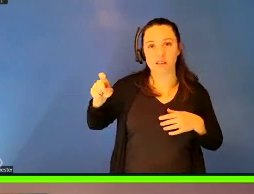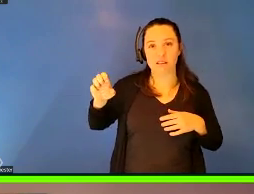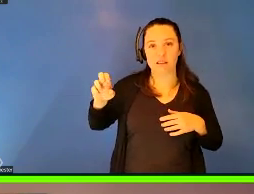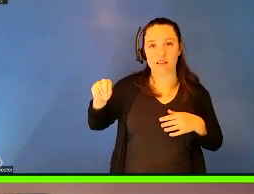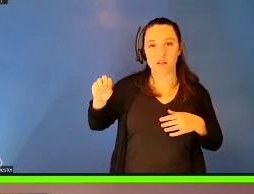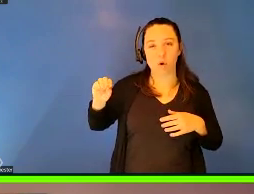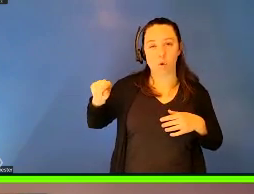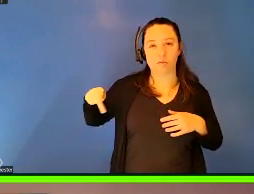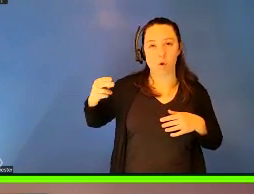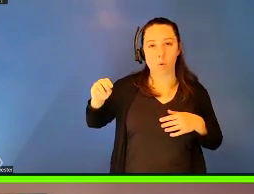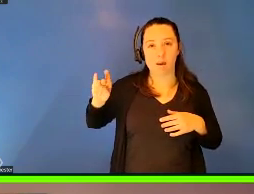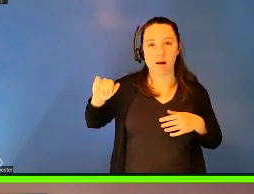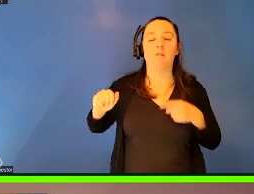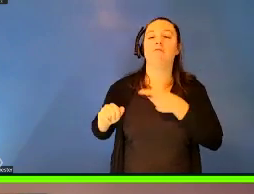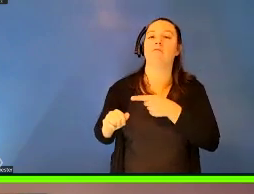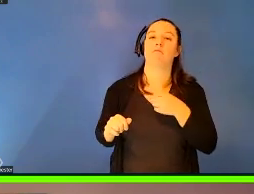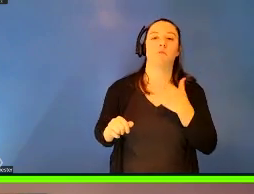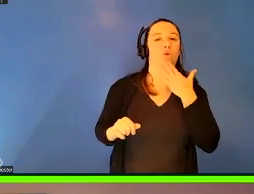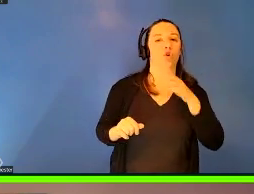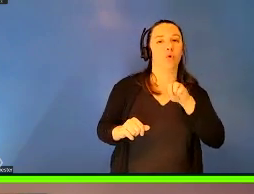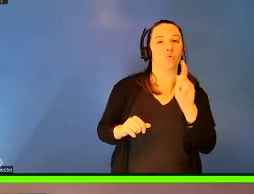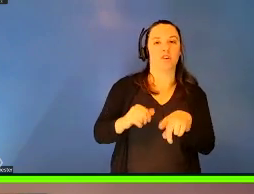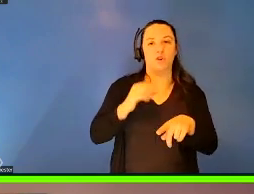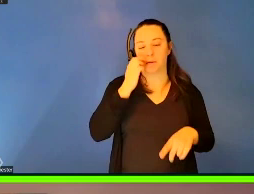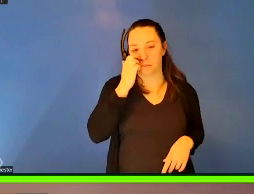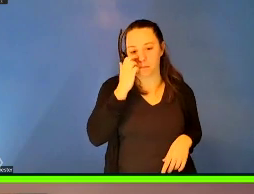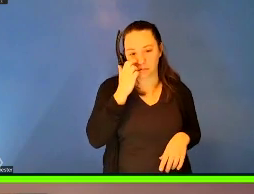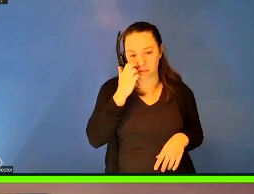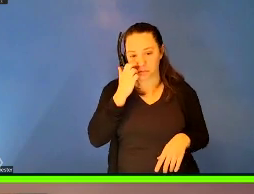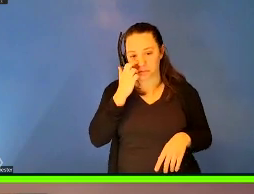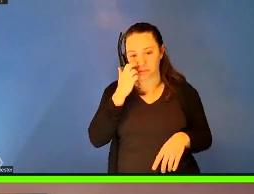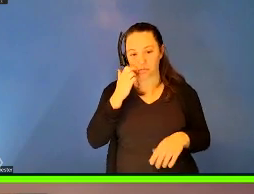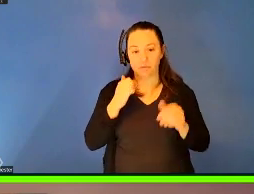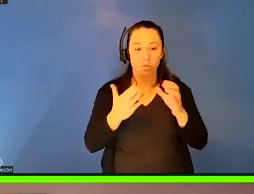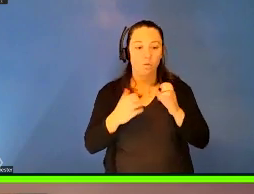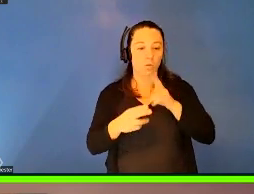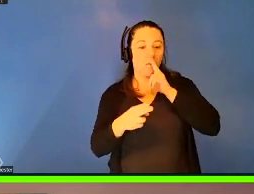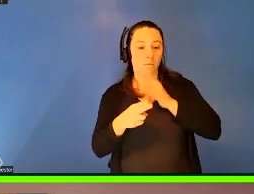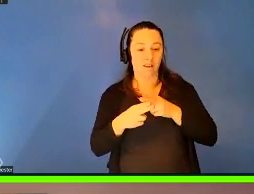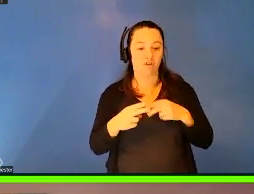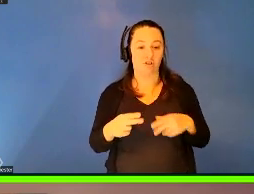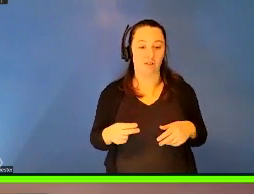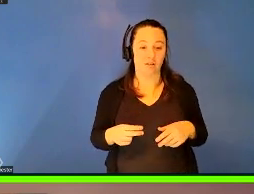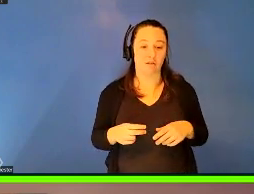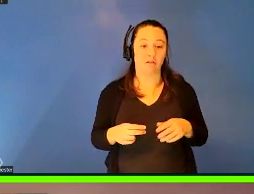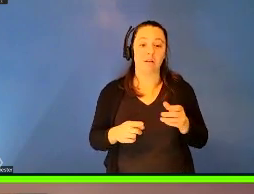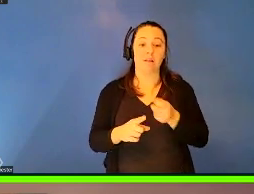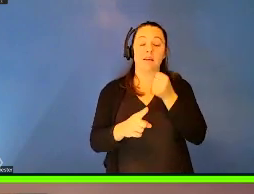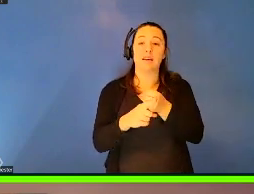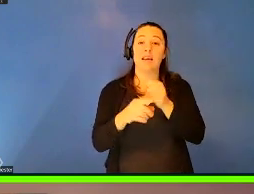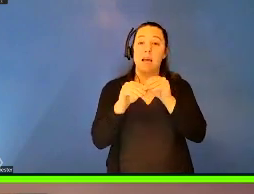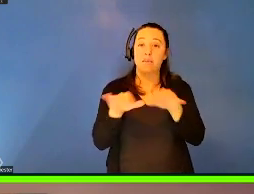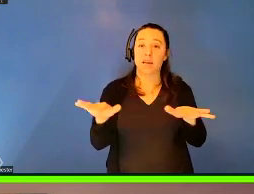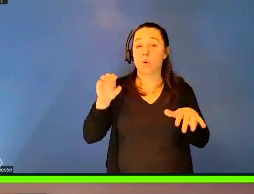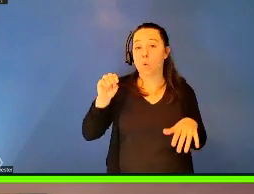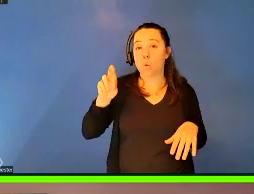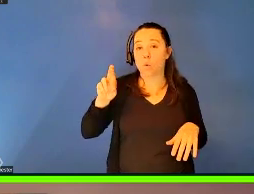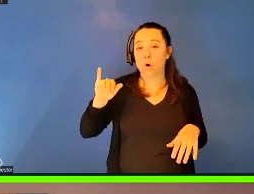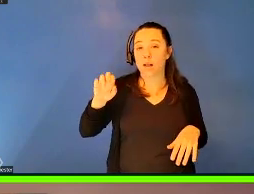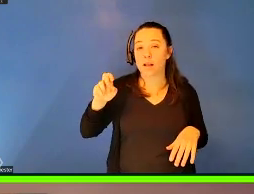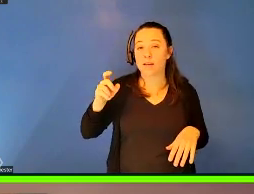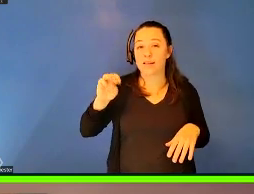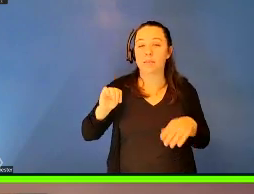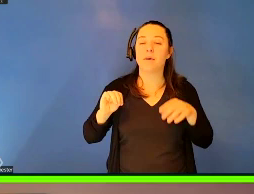So, you know, one thing I want to mention is that, you know, by and large, the epidemic Orientalism that I'm discussing is kind of within the international